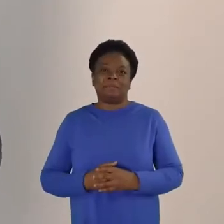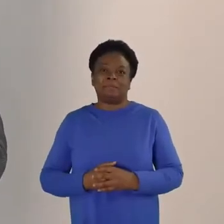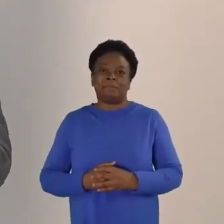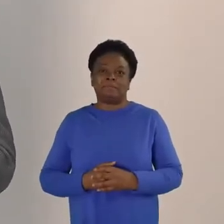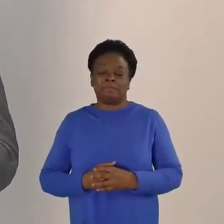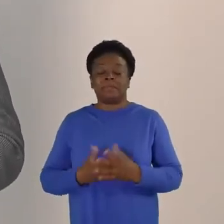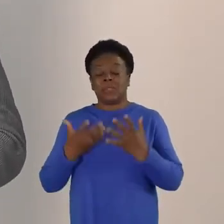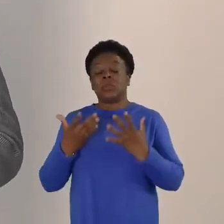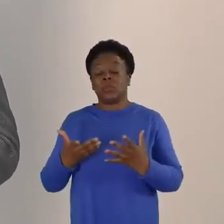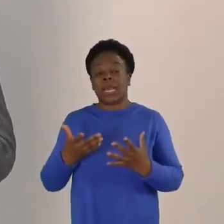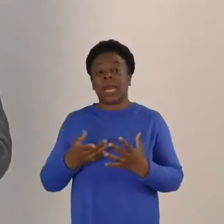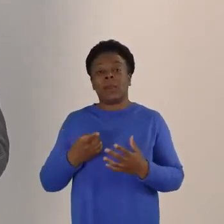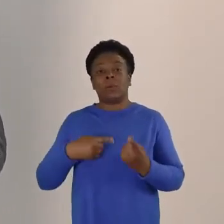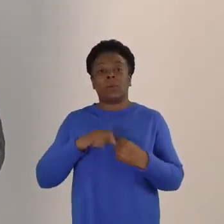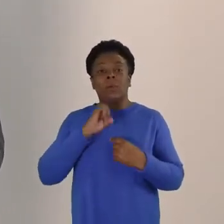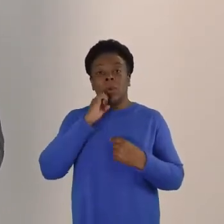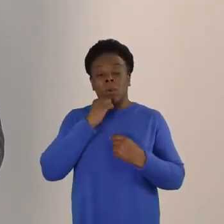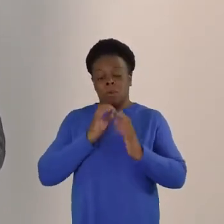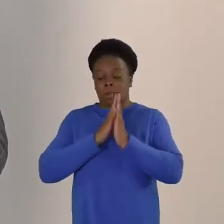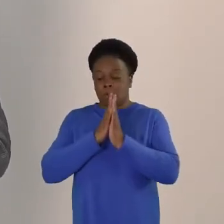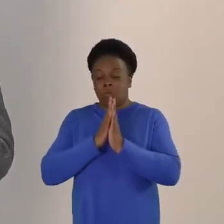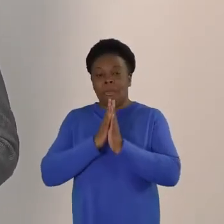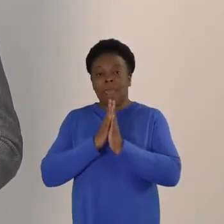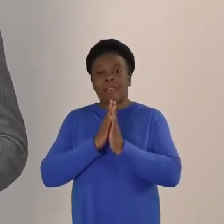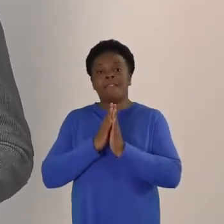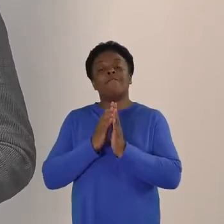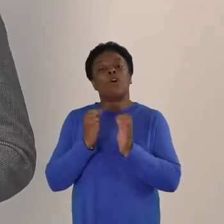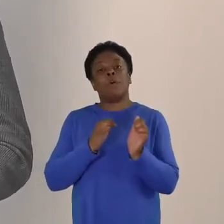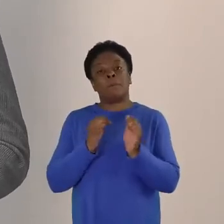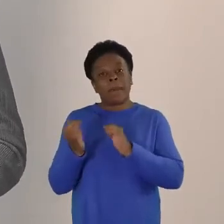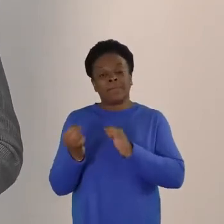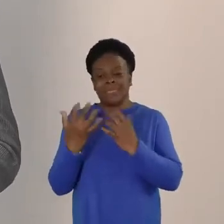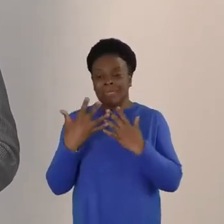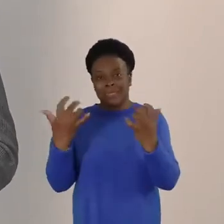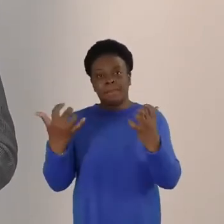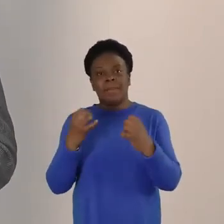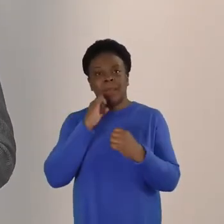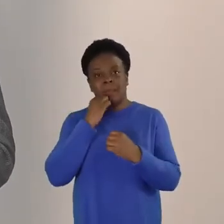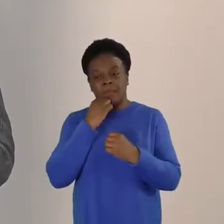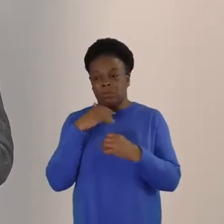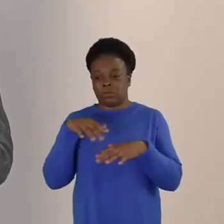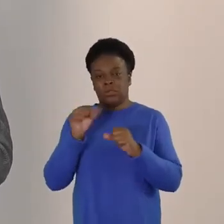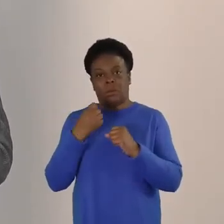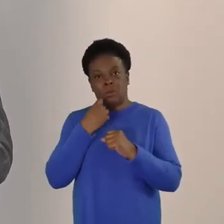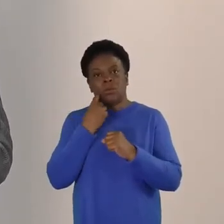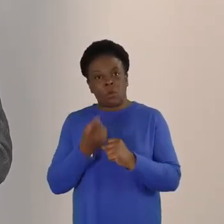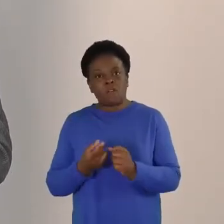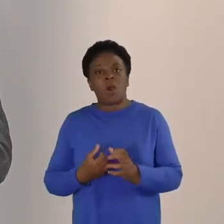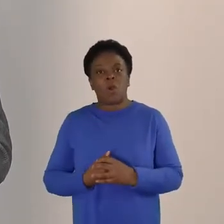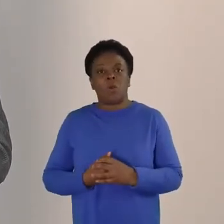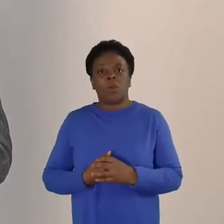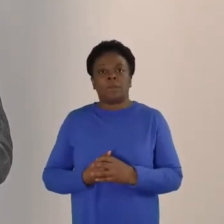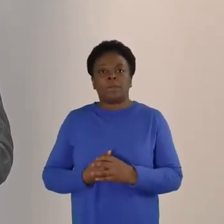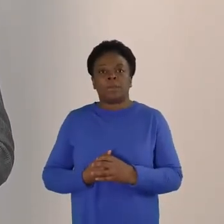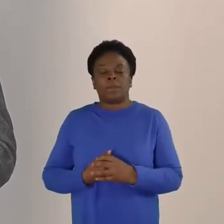which starts tomorrow night at 7 p.m., we want to pray, first of all, for the